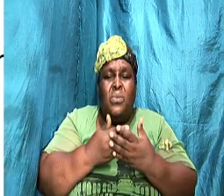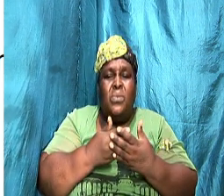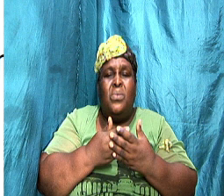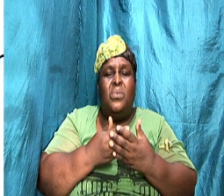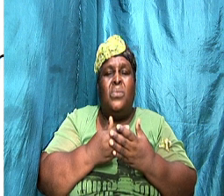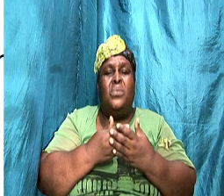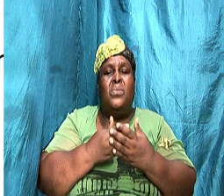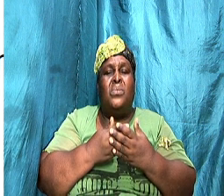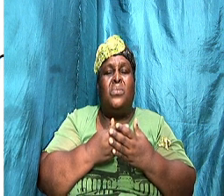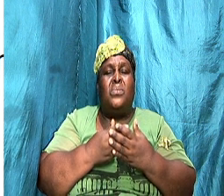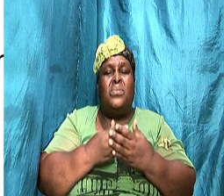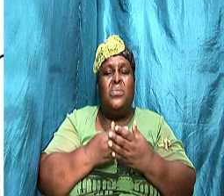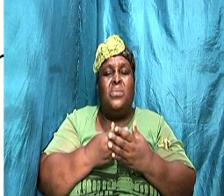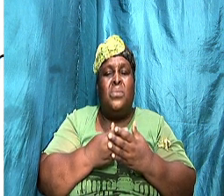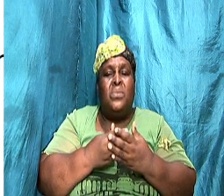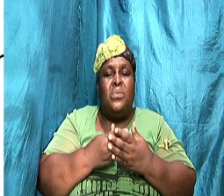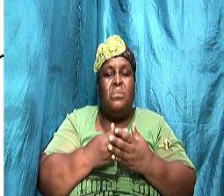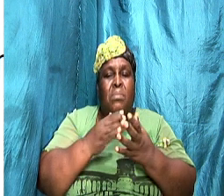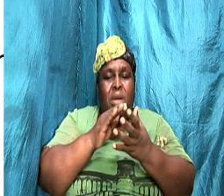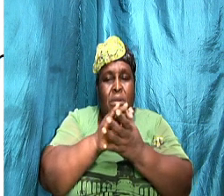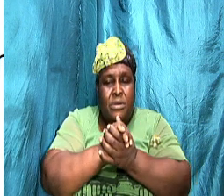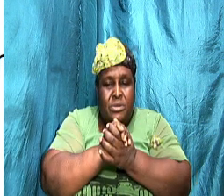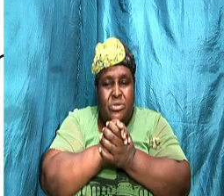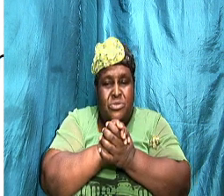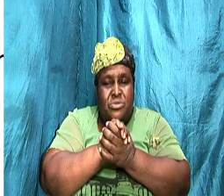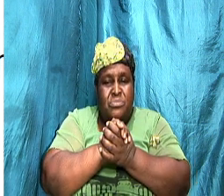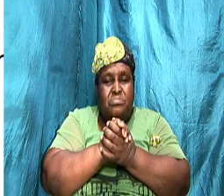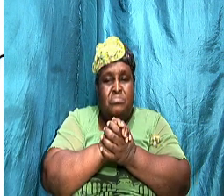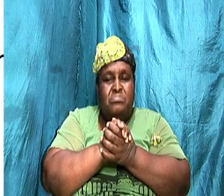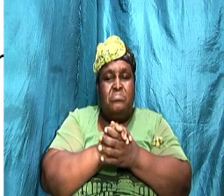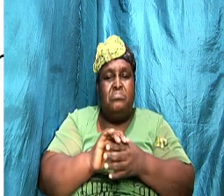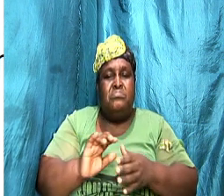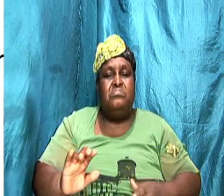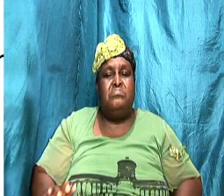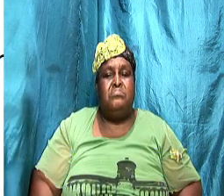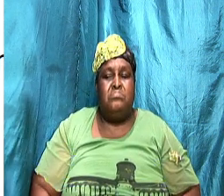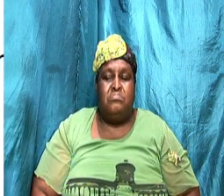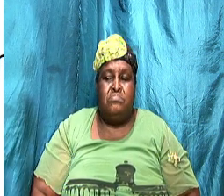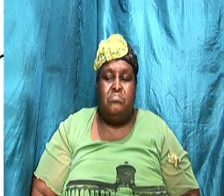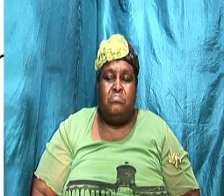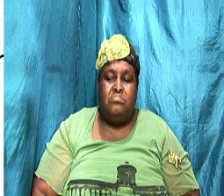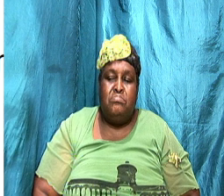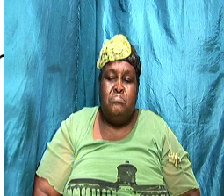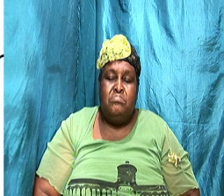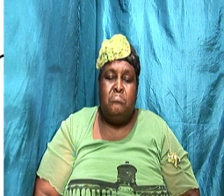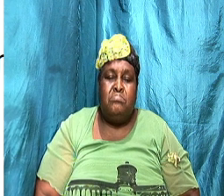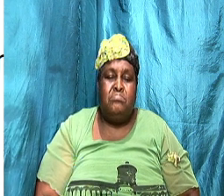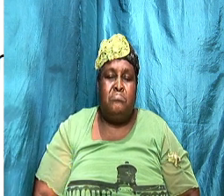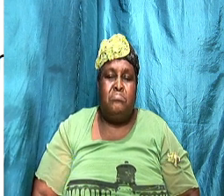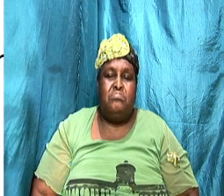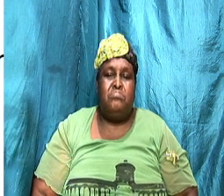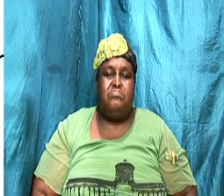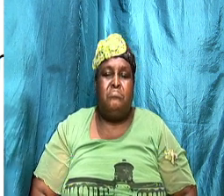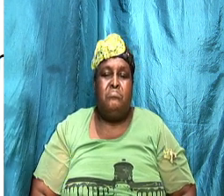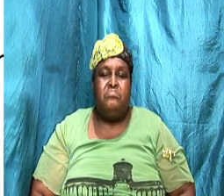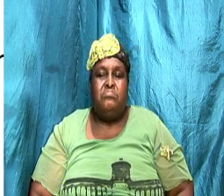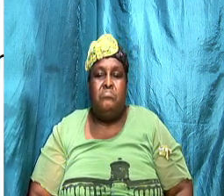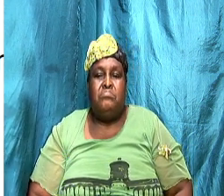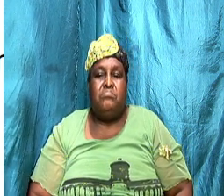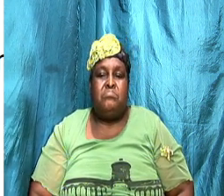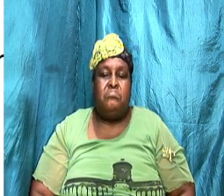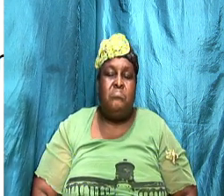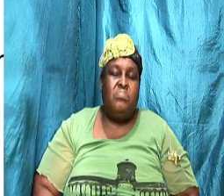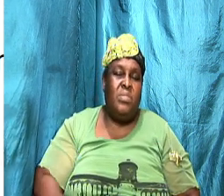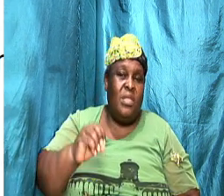is at and this can be anywhere from zero to six months